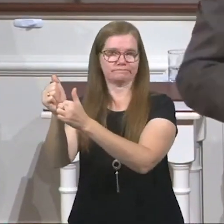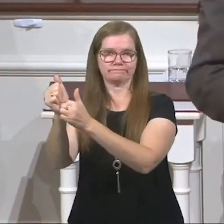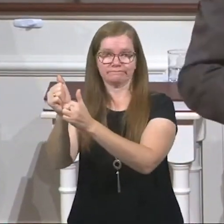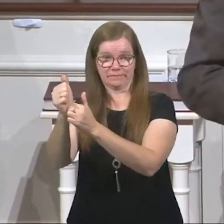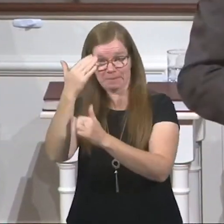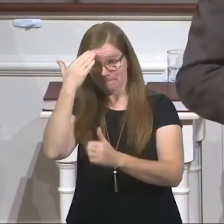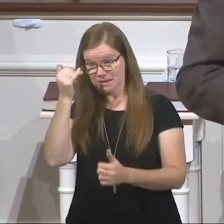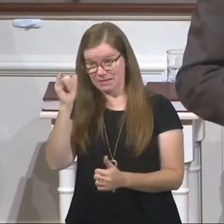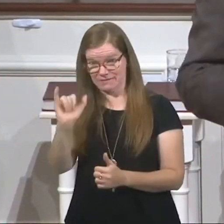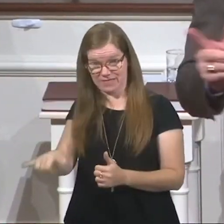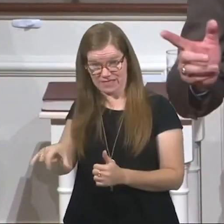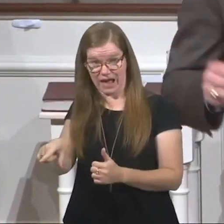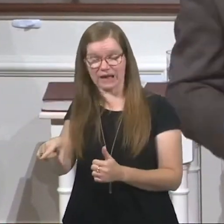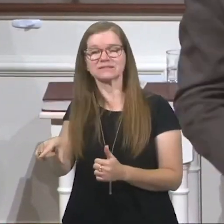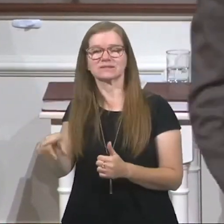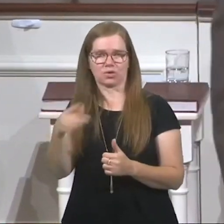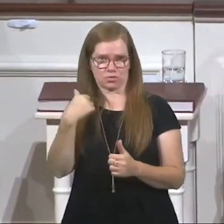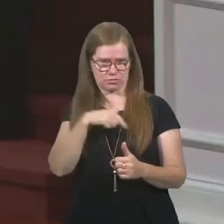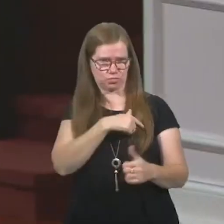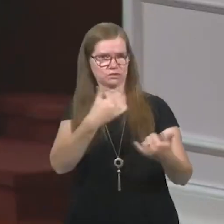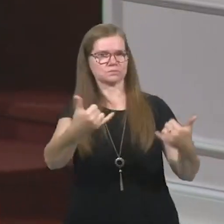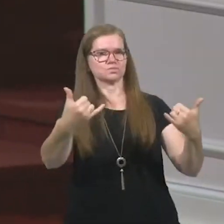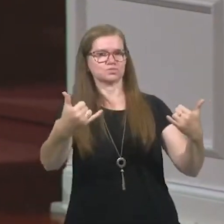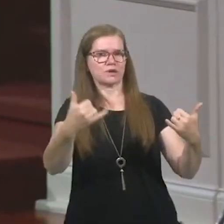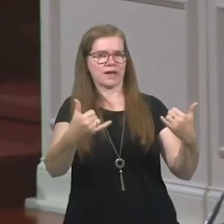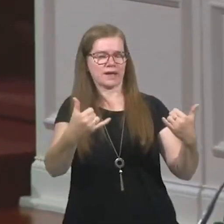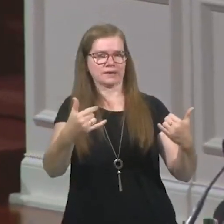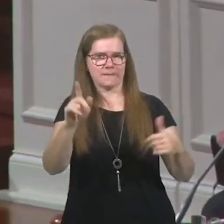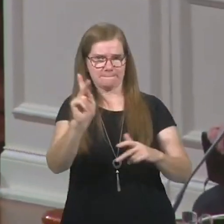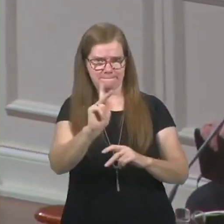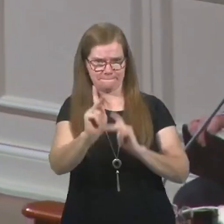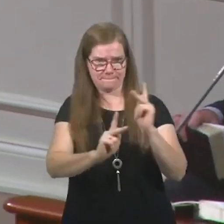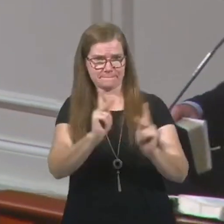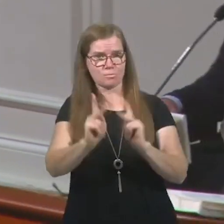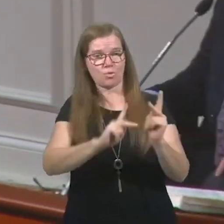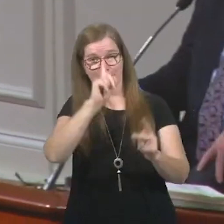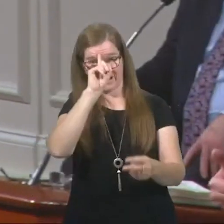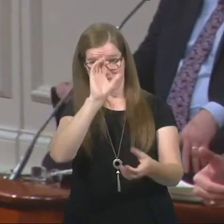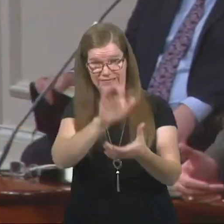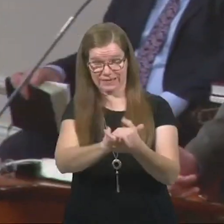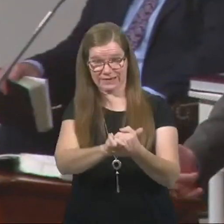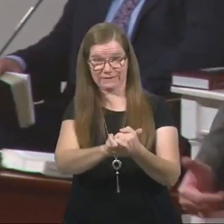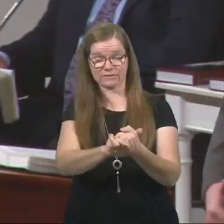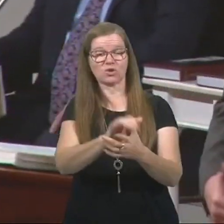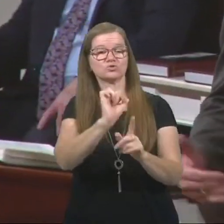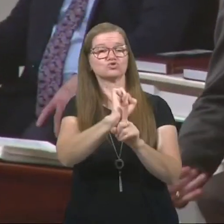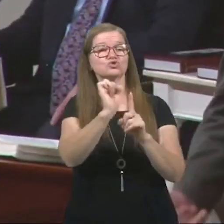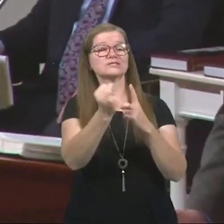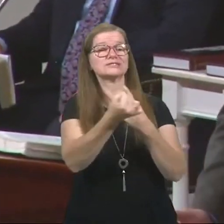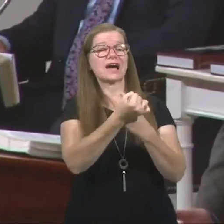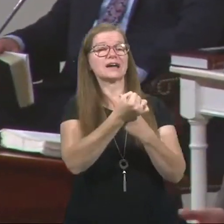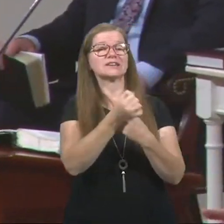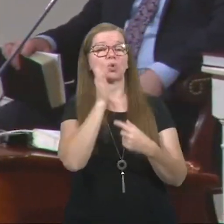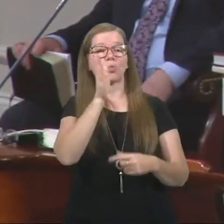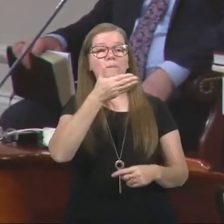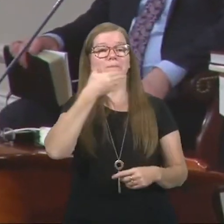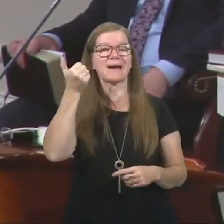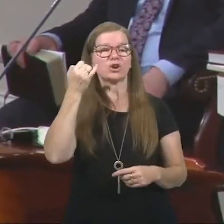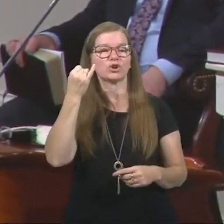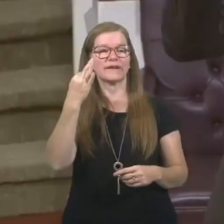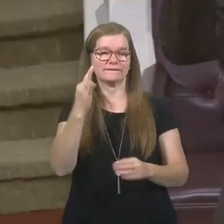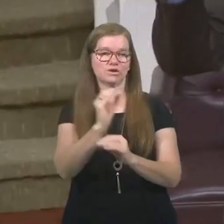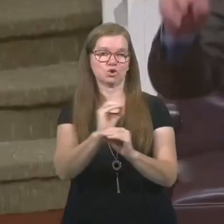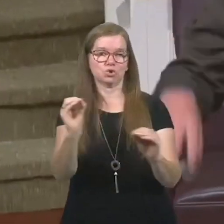because of that, they're slandered. We live in a day and age where people believe that society would be much better if you did not